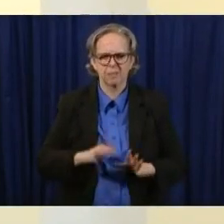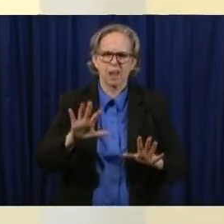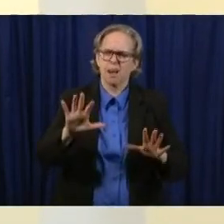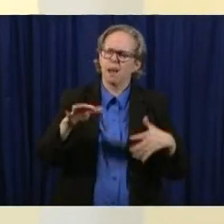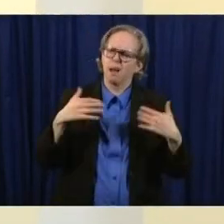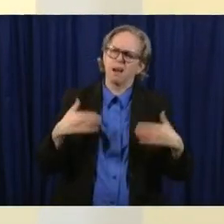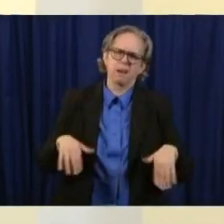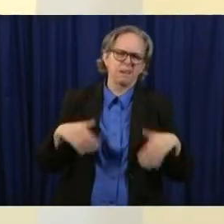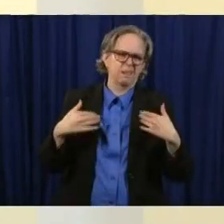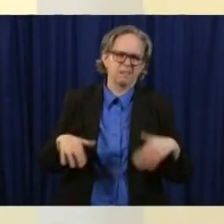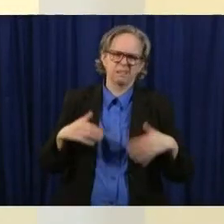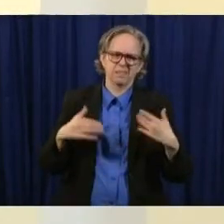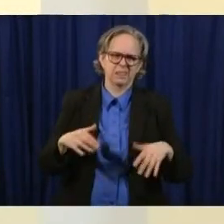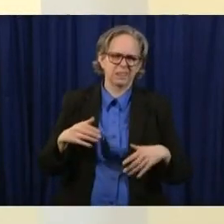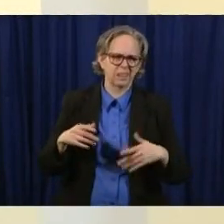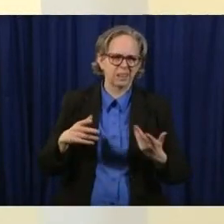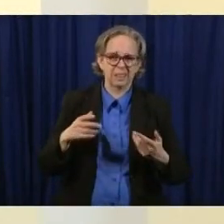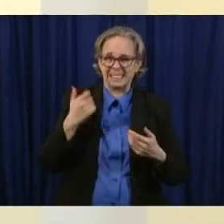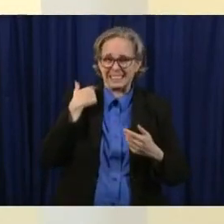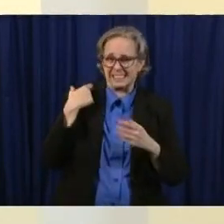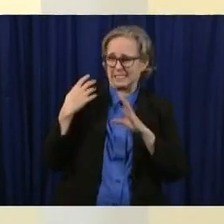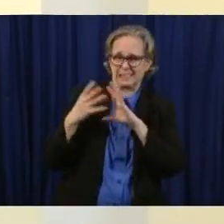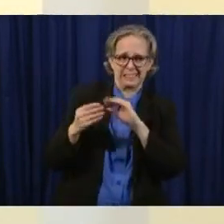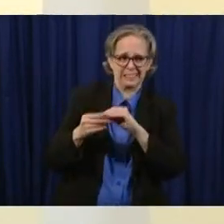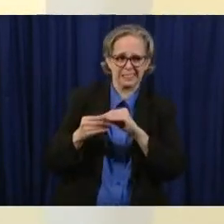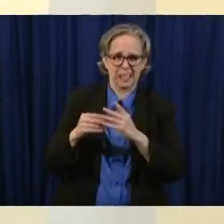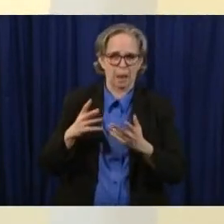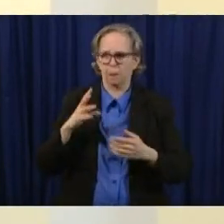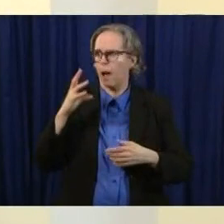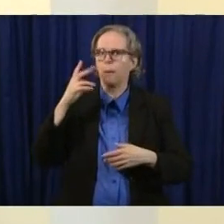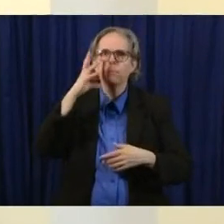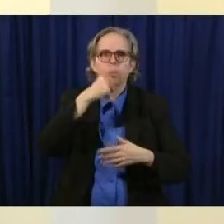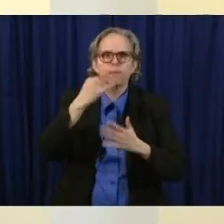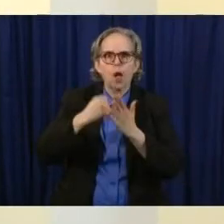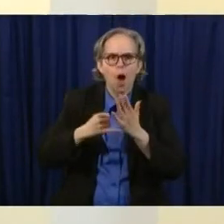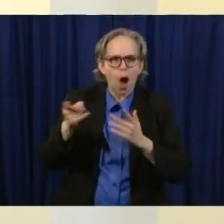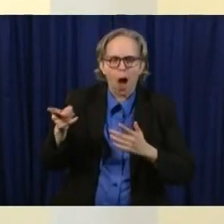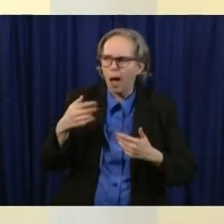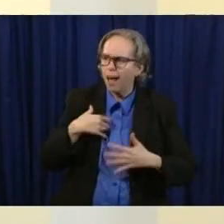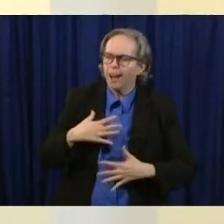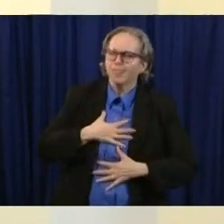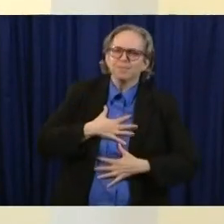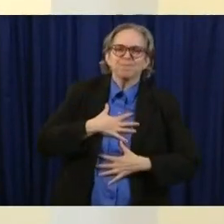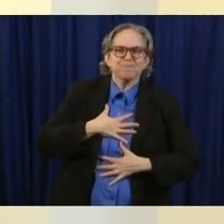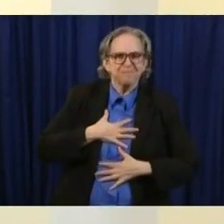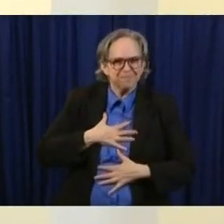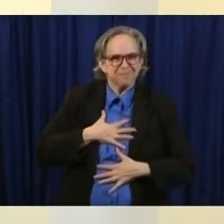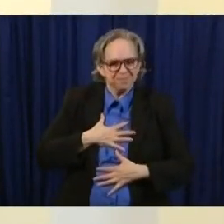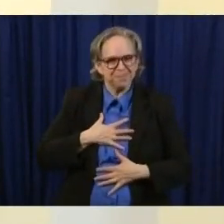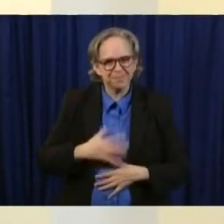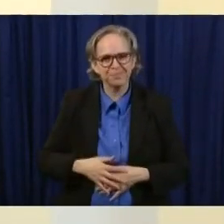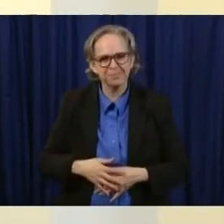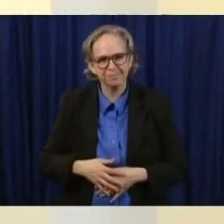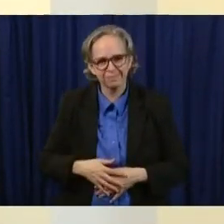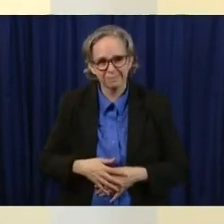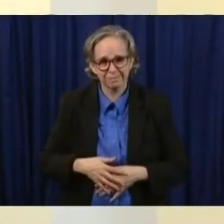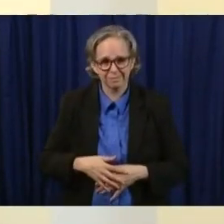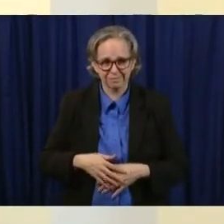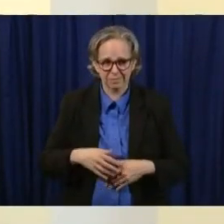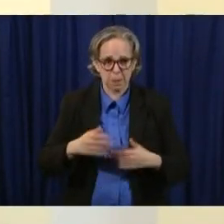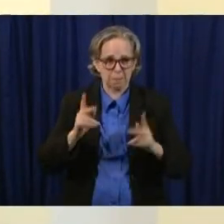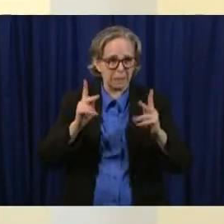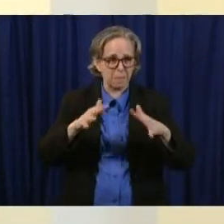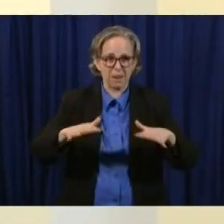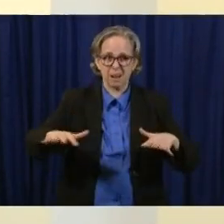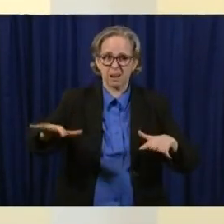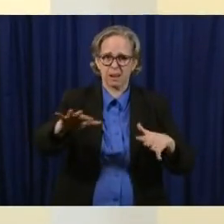said in the beautiful artwork we saw as well you know we there are people for health reasons that cannot wear